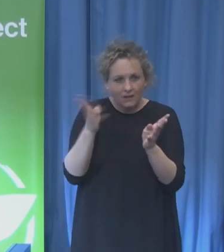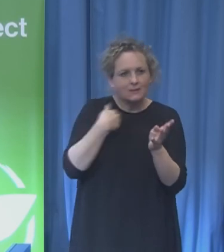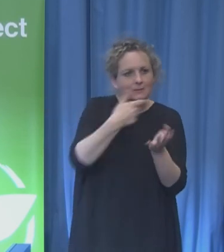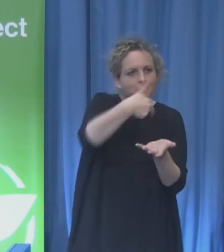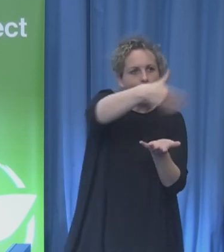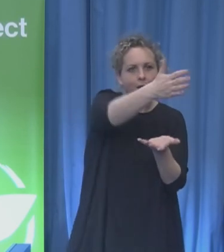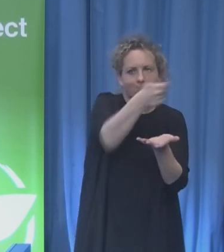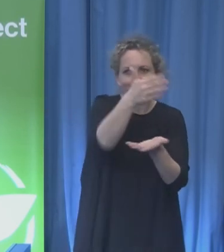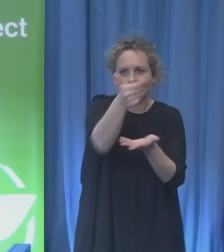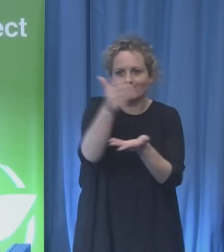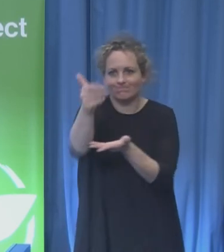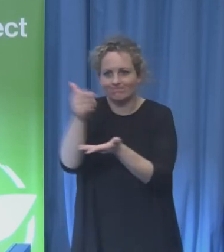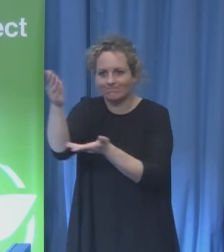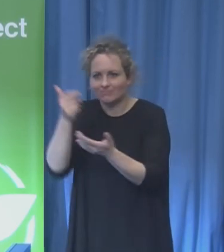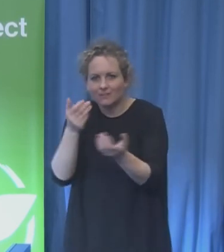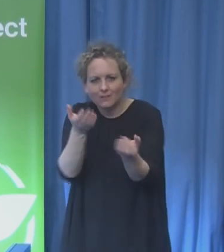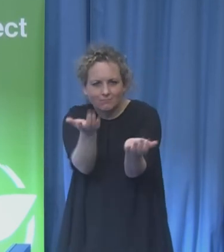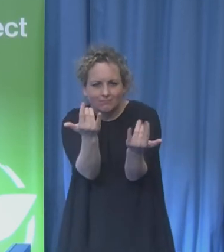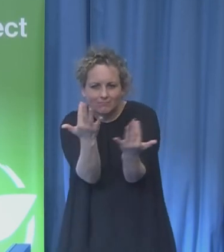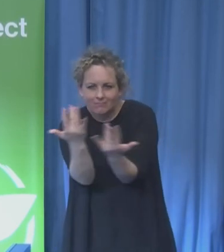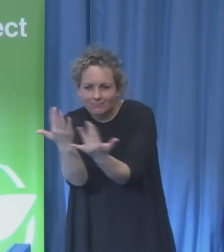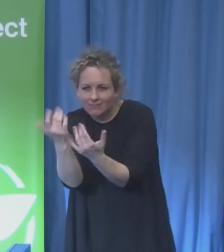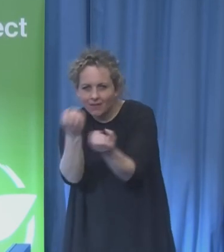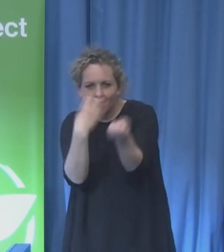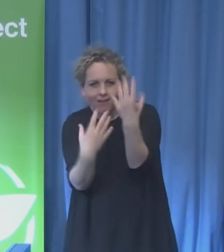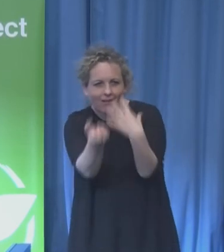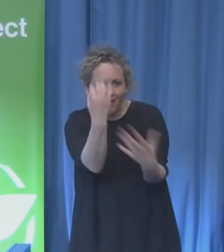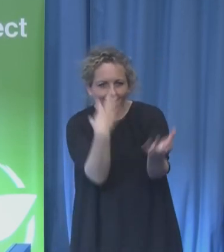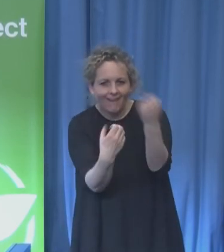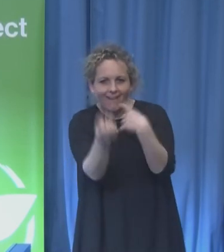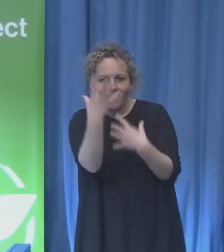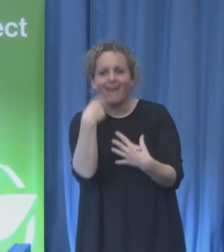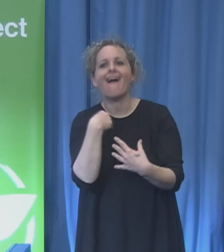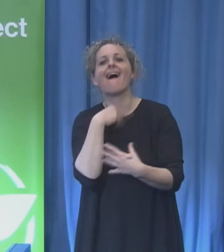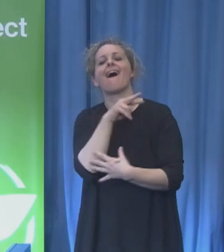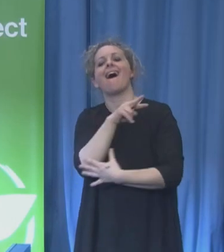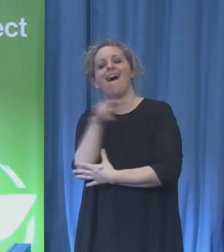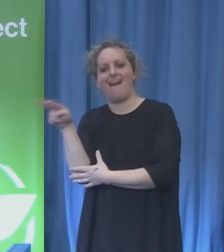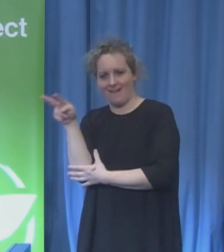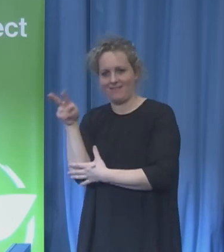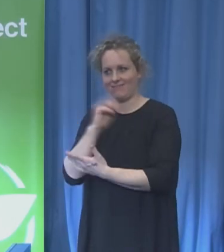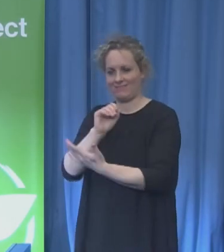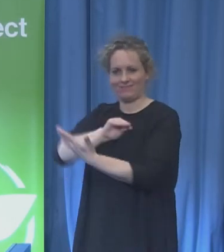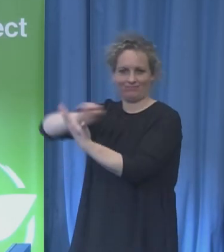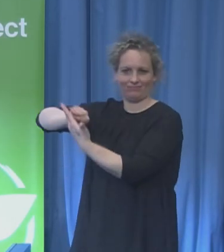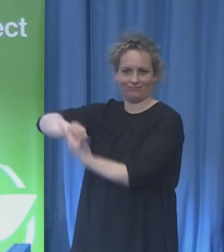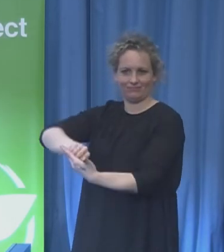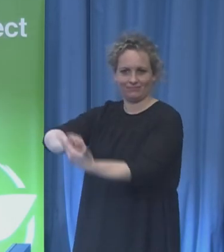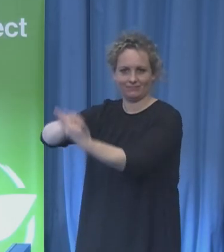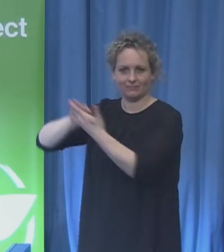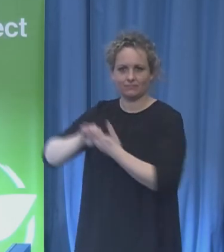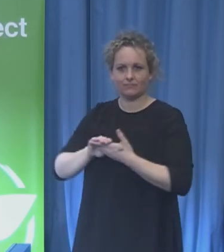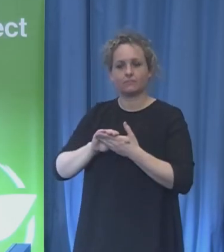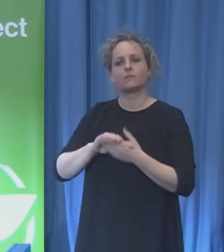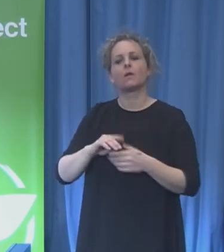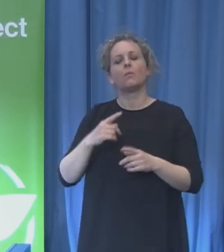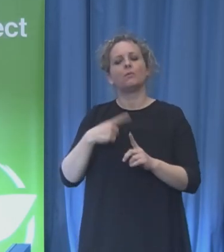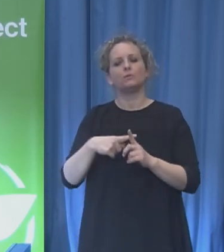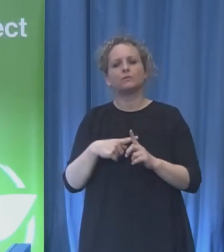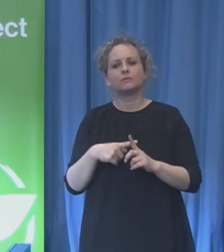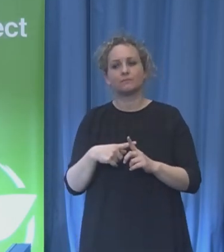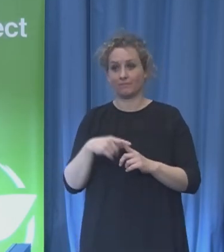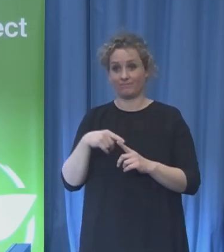if I got it right, you see it as a message towards the media. That media actually is an important medium